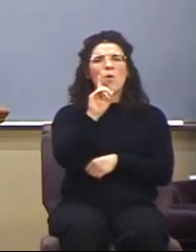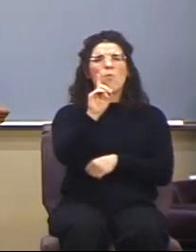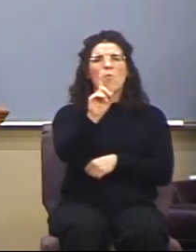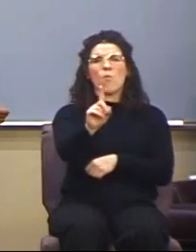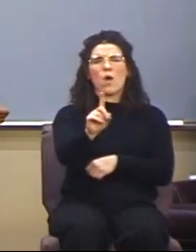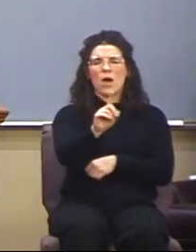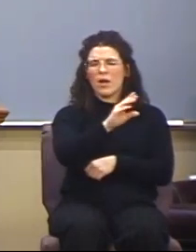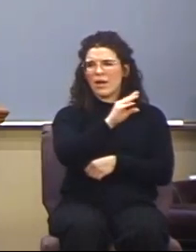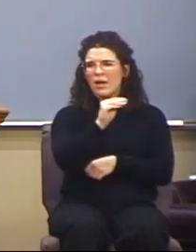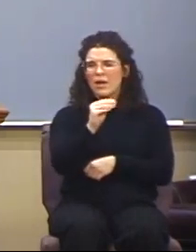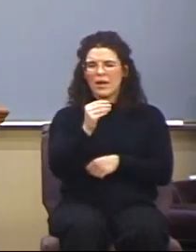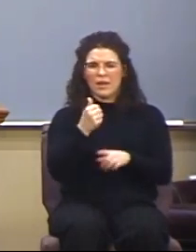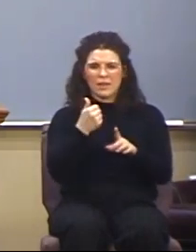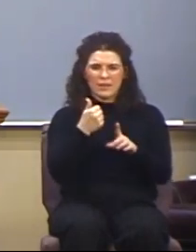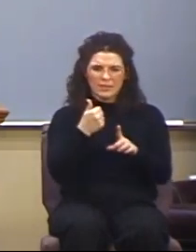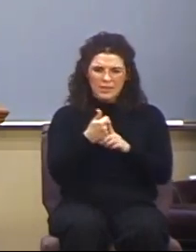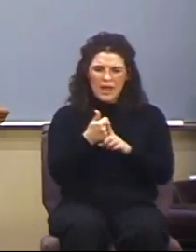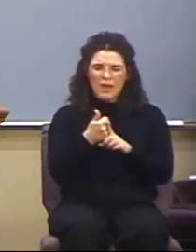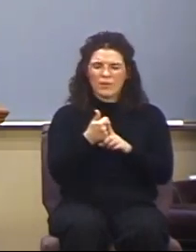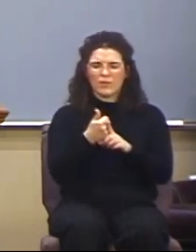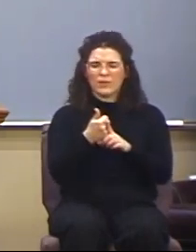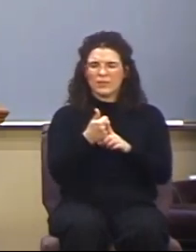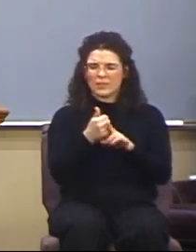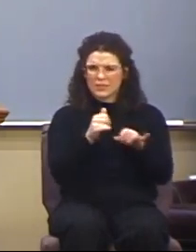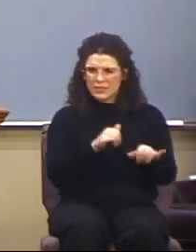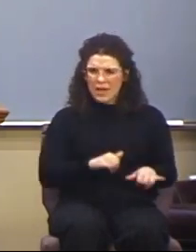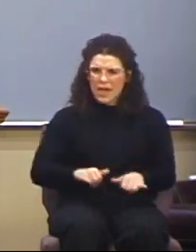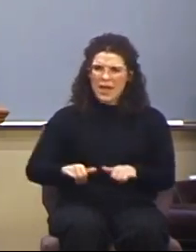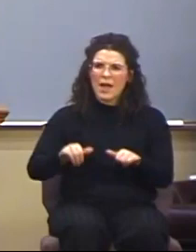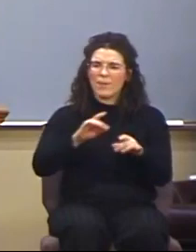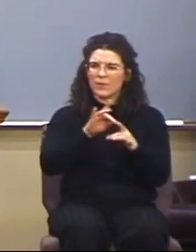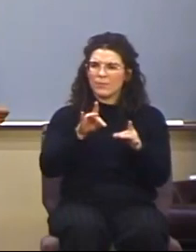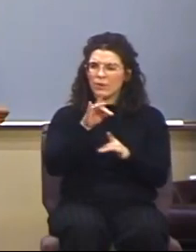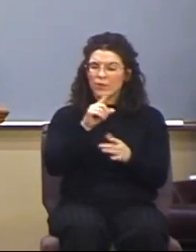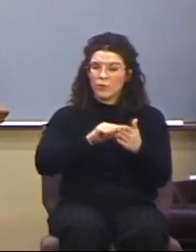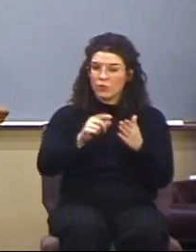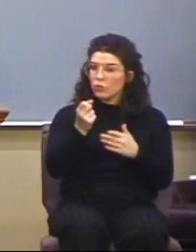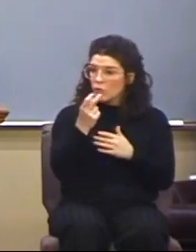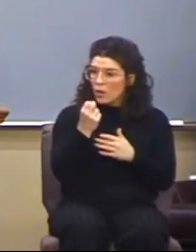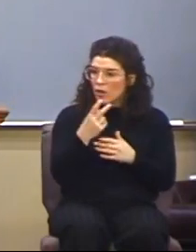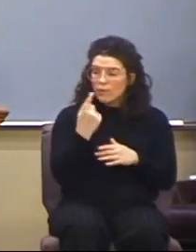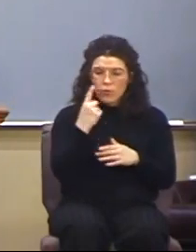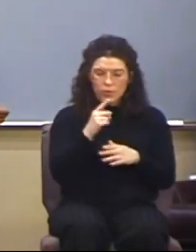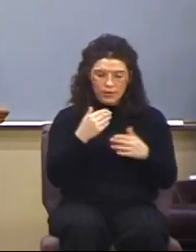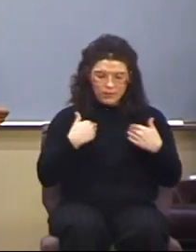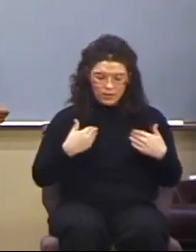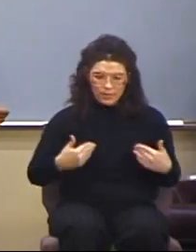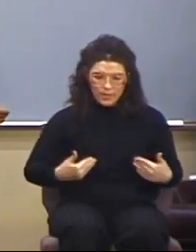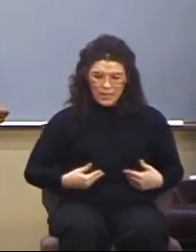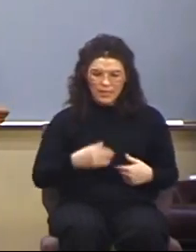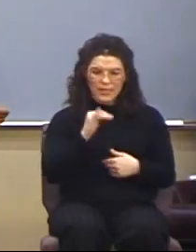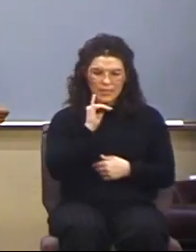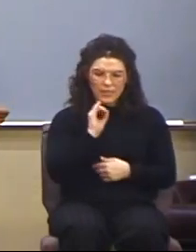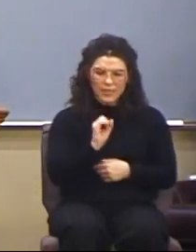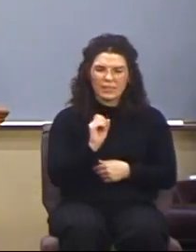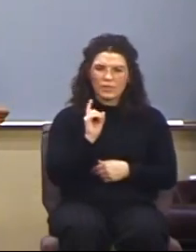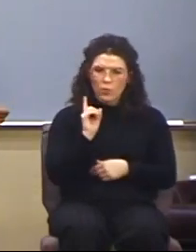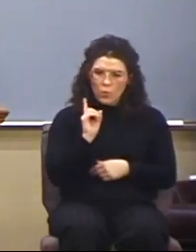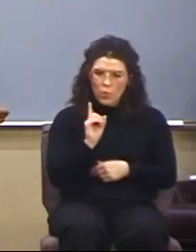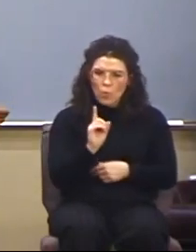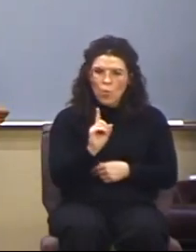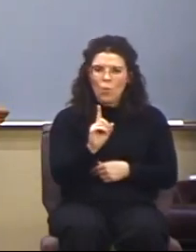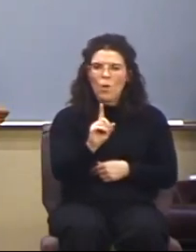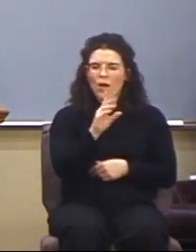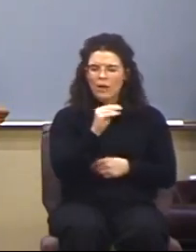and the self same spirit. Verse 12, for as the body is one